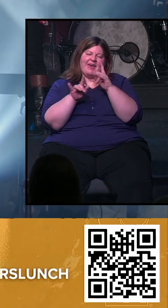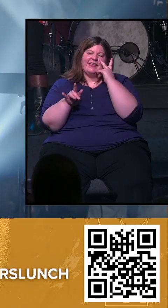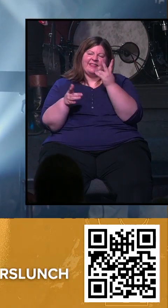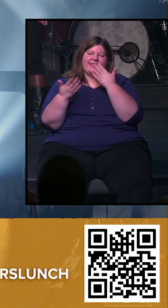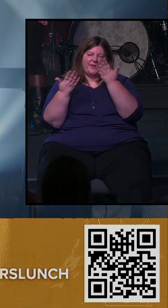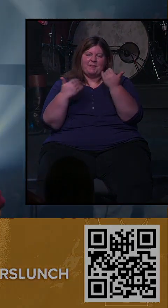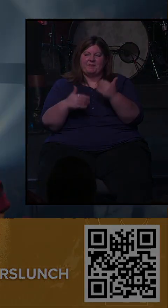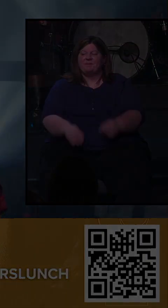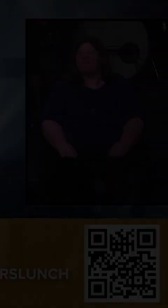for being here today